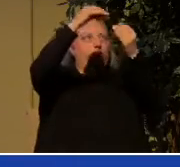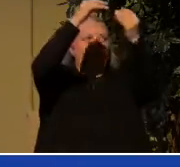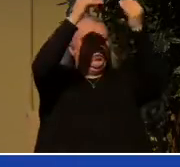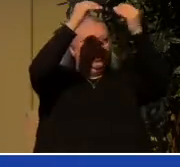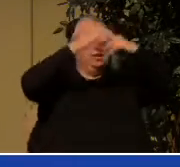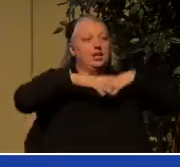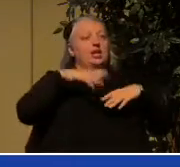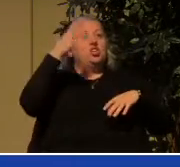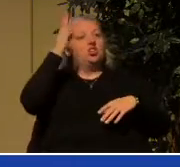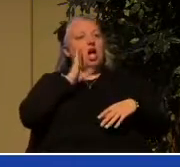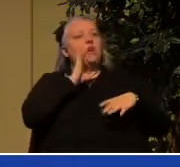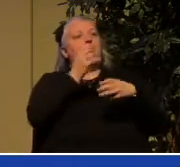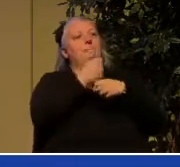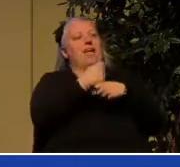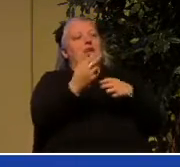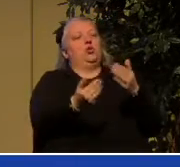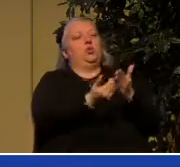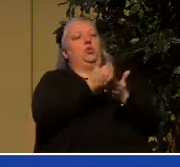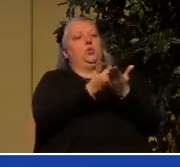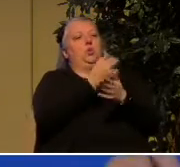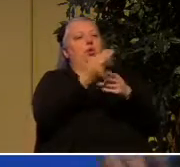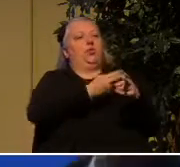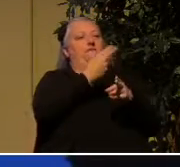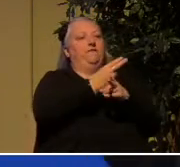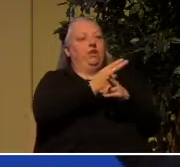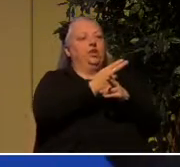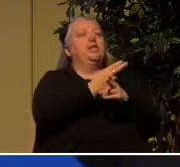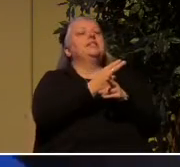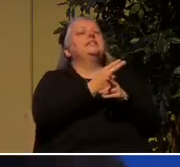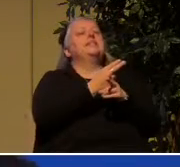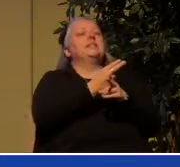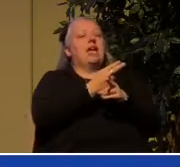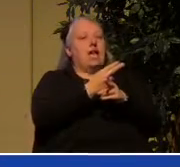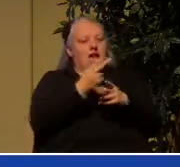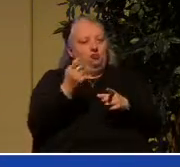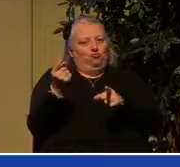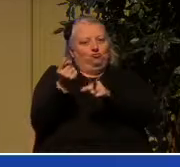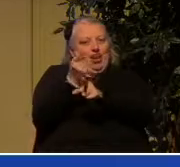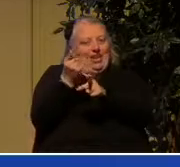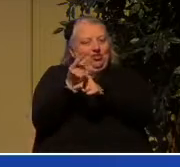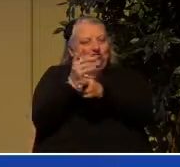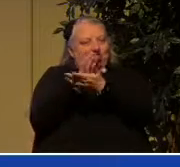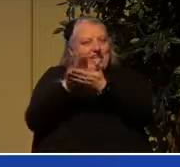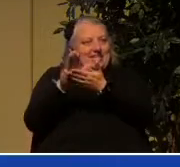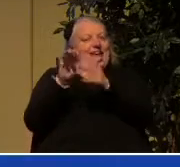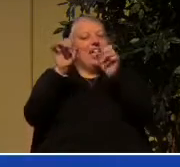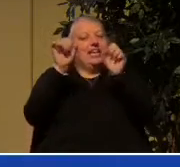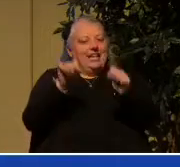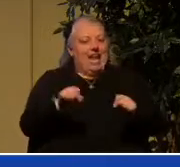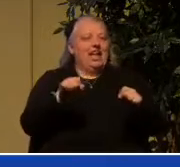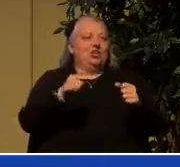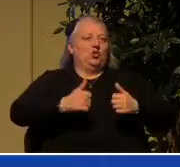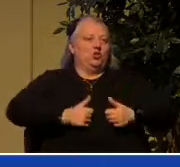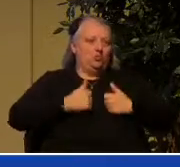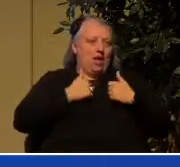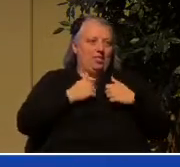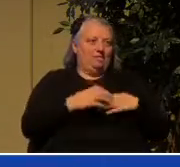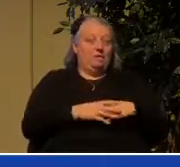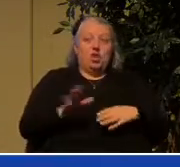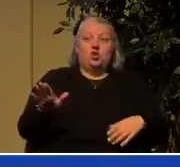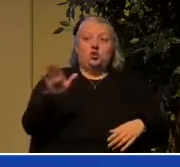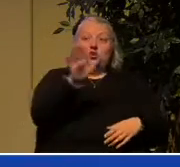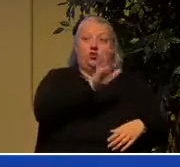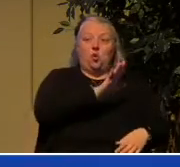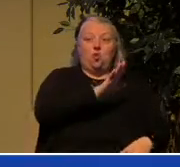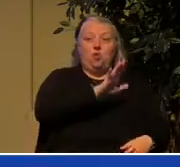dwells and because your citizenship is already guaranteed in that new world